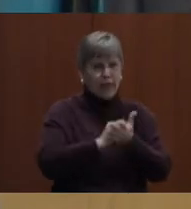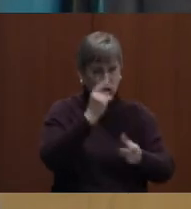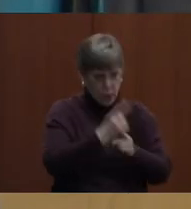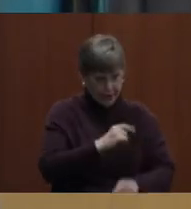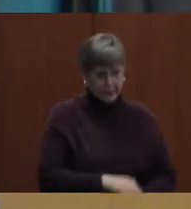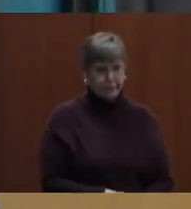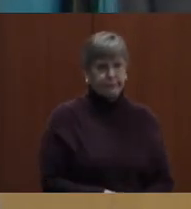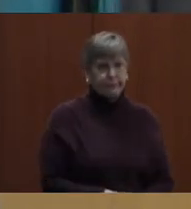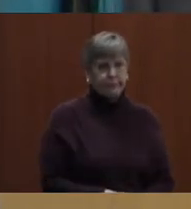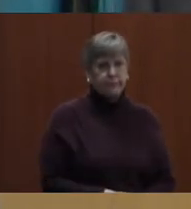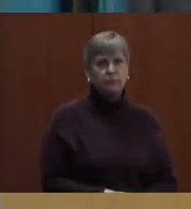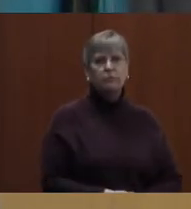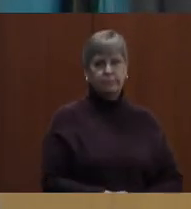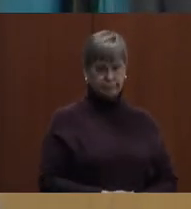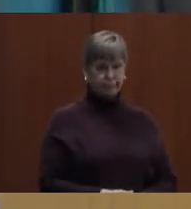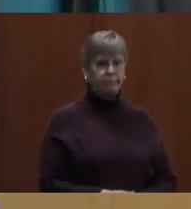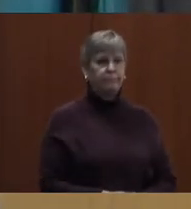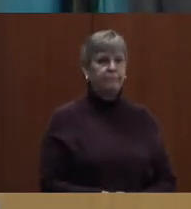Okay.